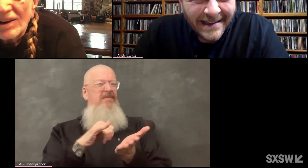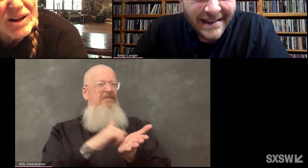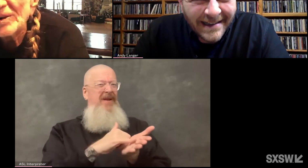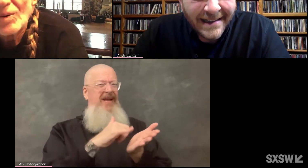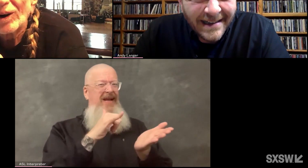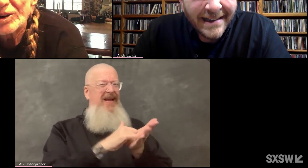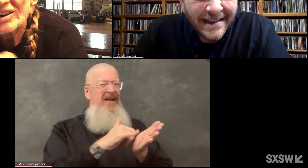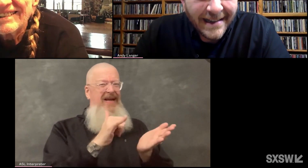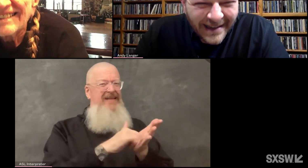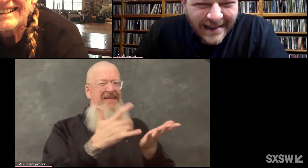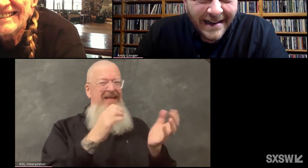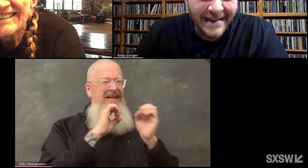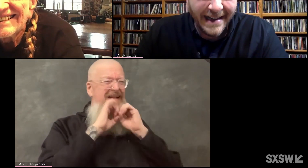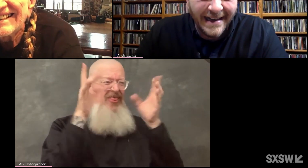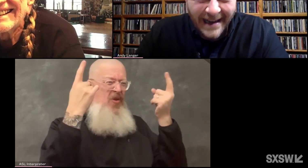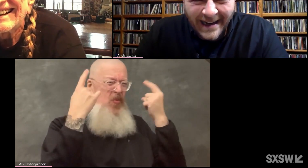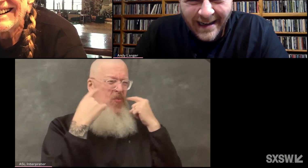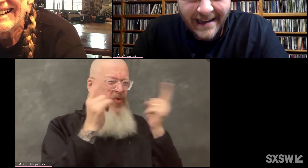Nothing works.